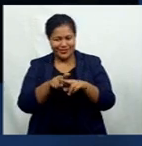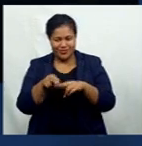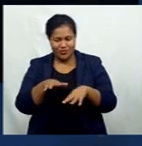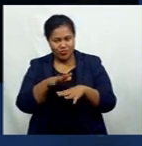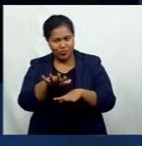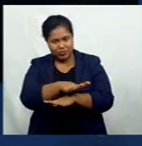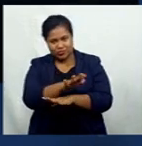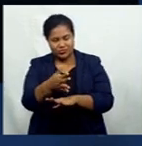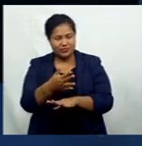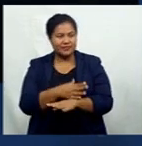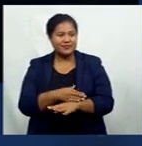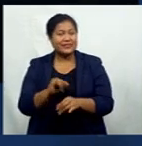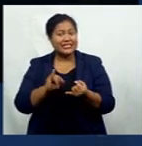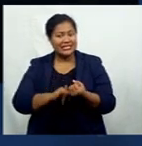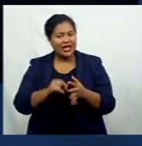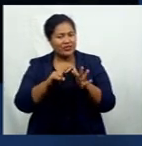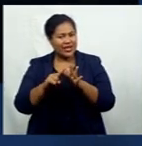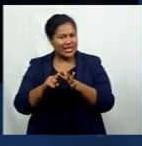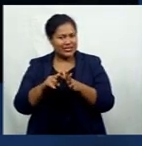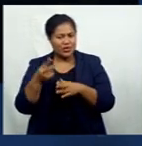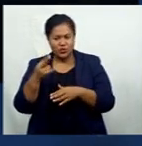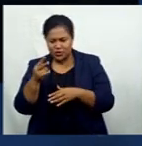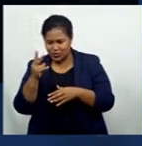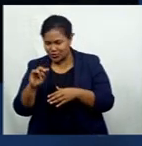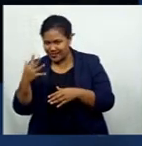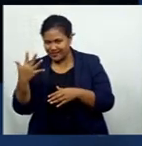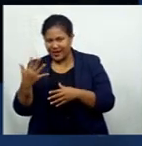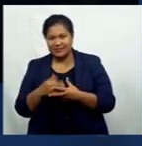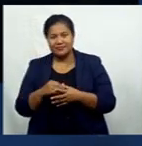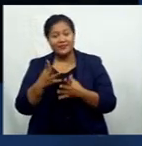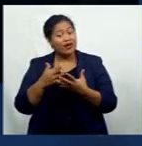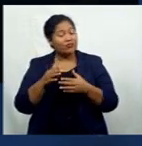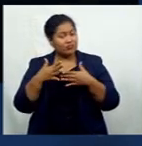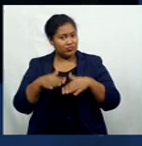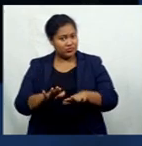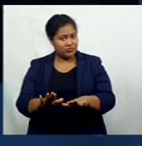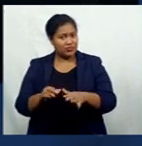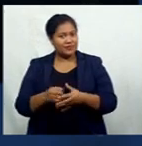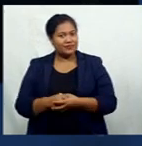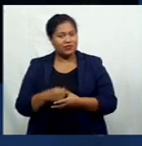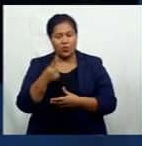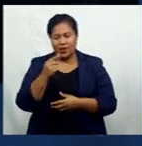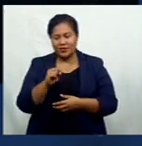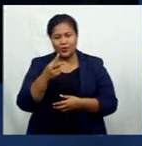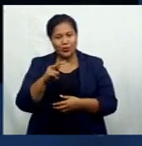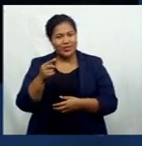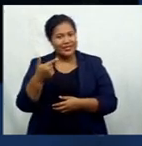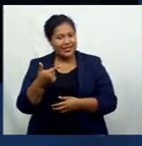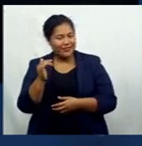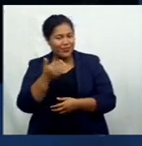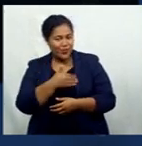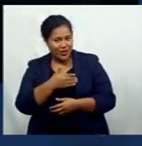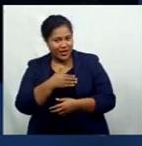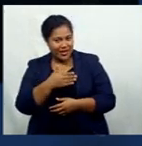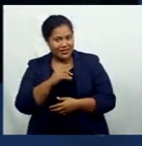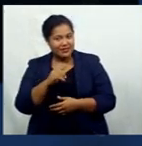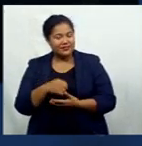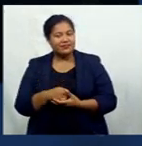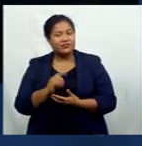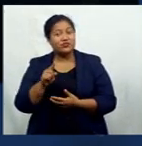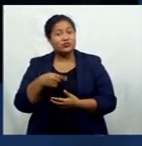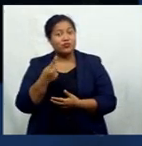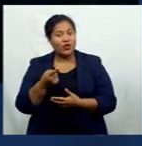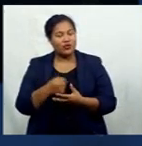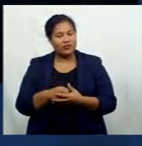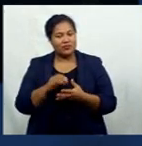Southeast winds 20 to 25 knots turning to the tides. The low tide is at 1.27am tomorrow with low tide